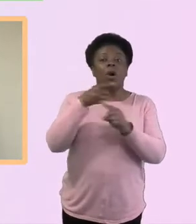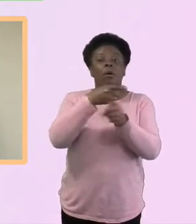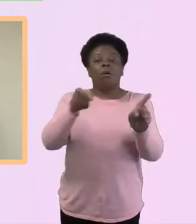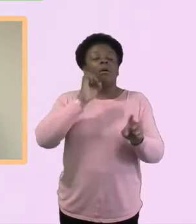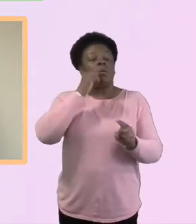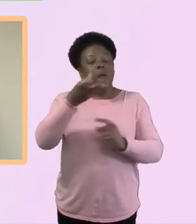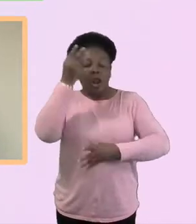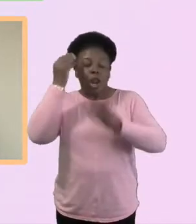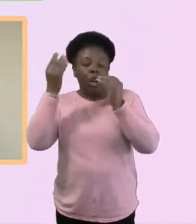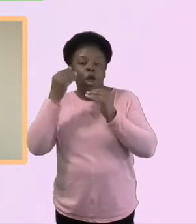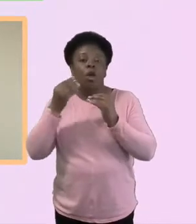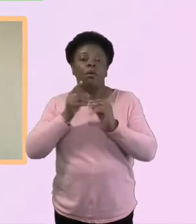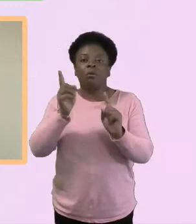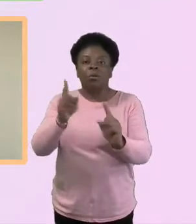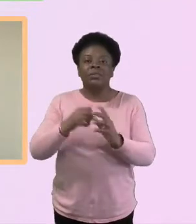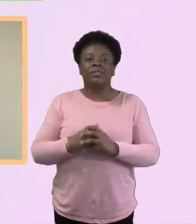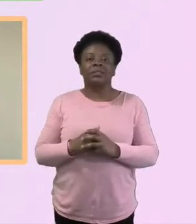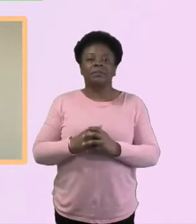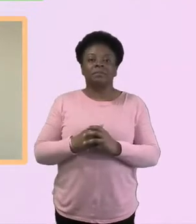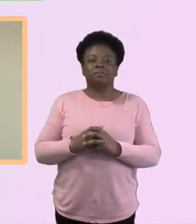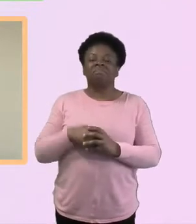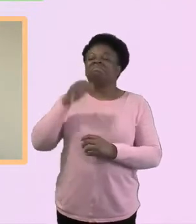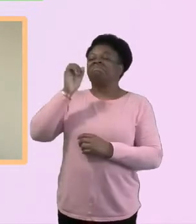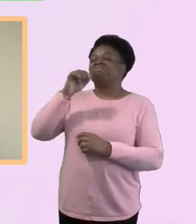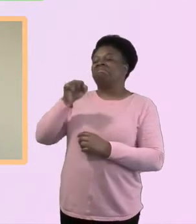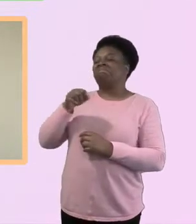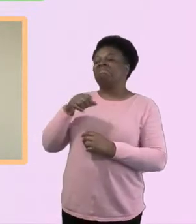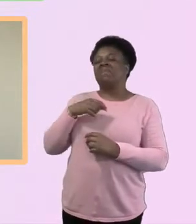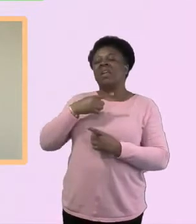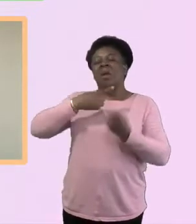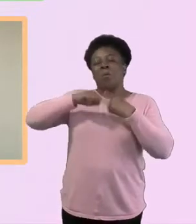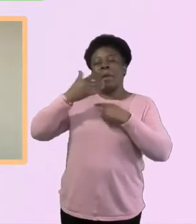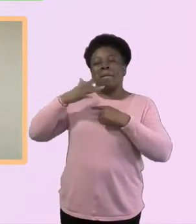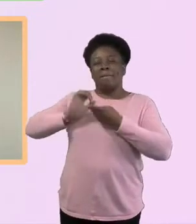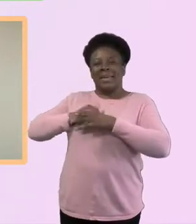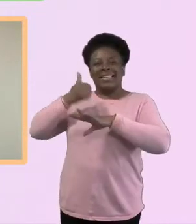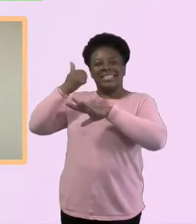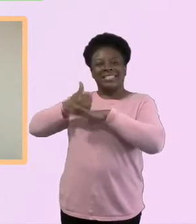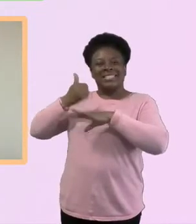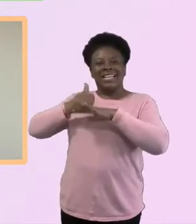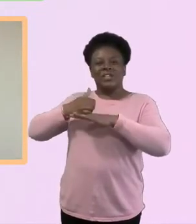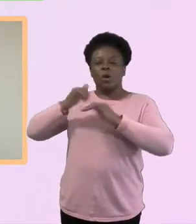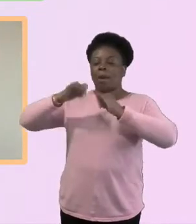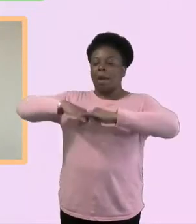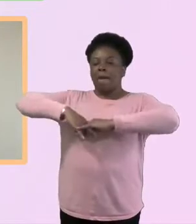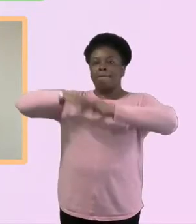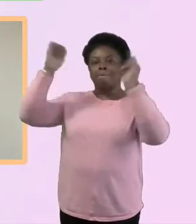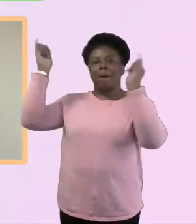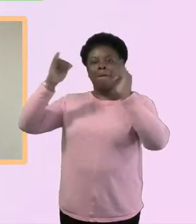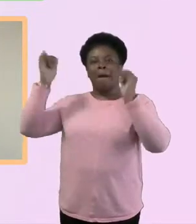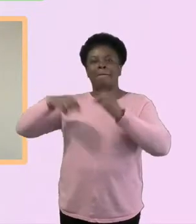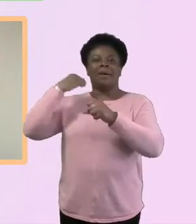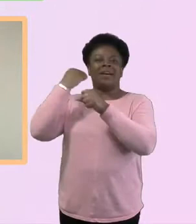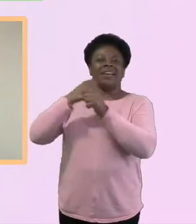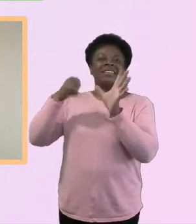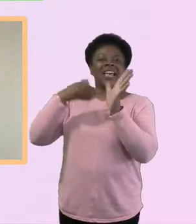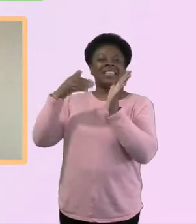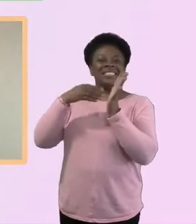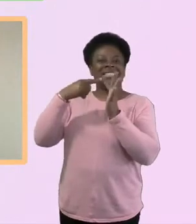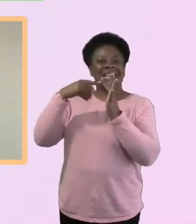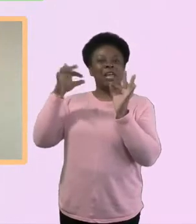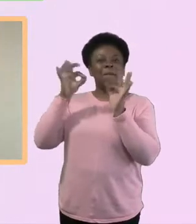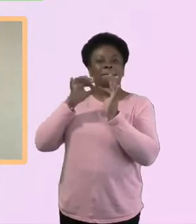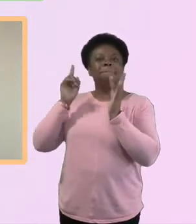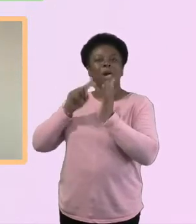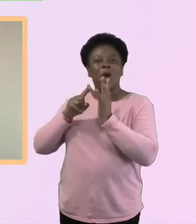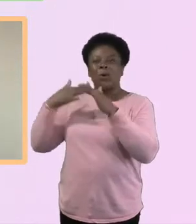Nikki in the video, we're putting up pop-up gazebos quite regularly in the garden. And that's been great. mean, one of the